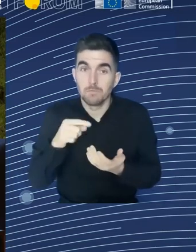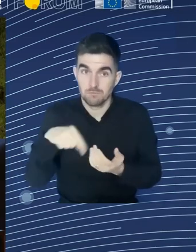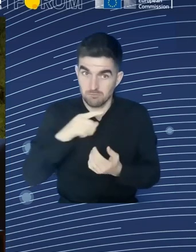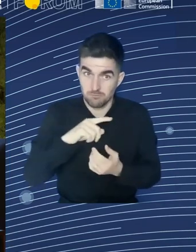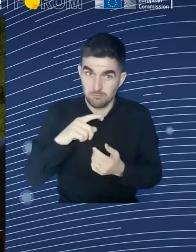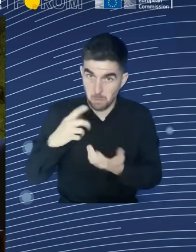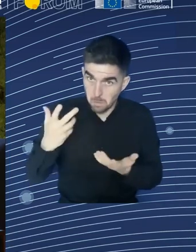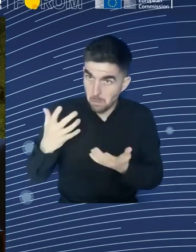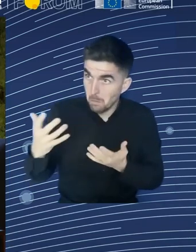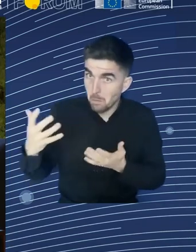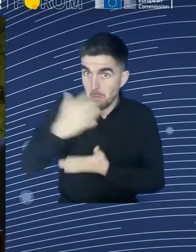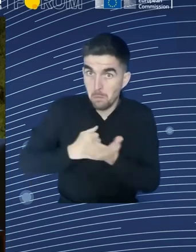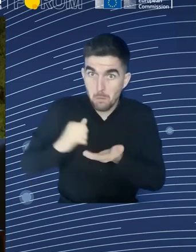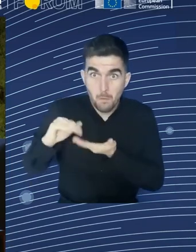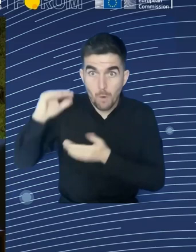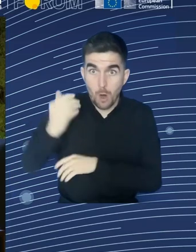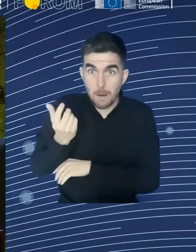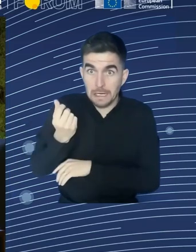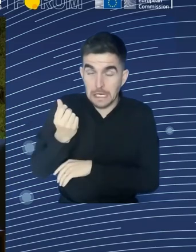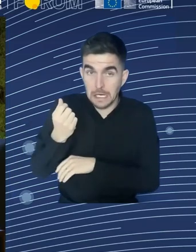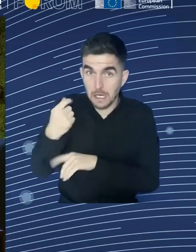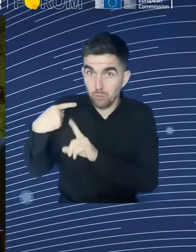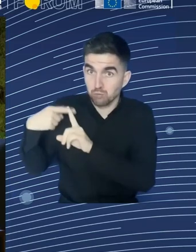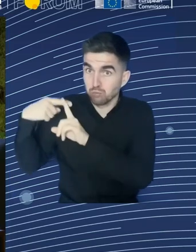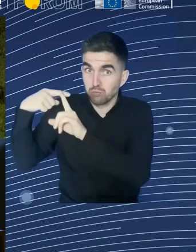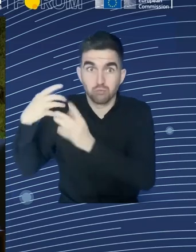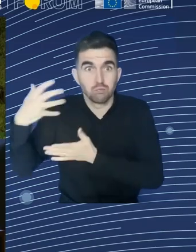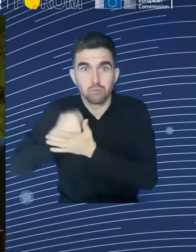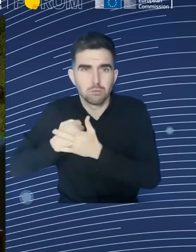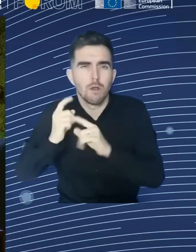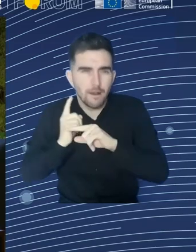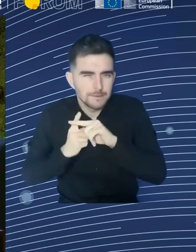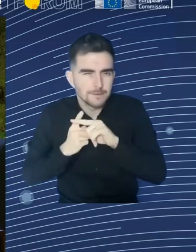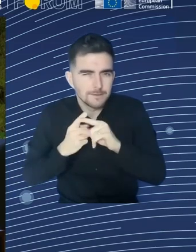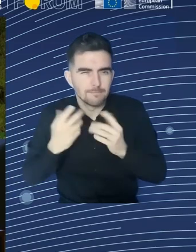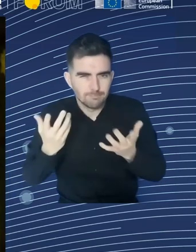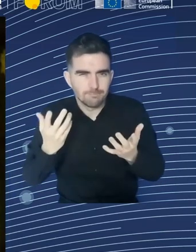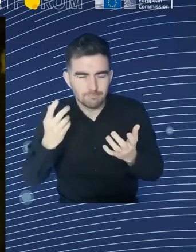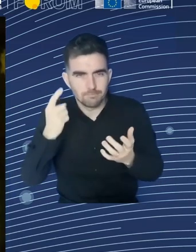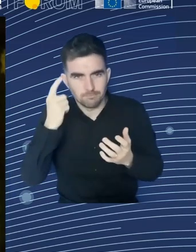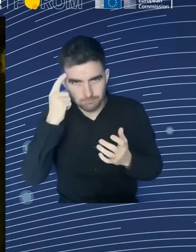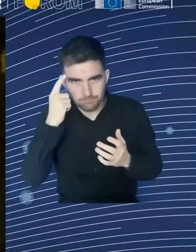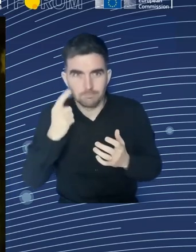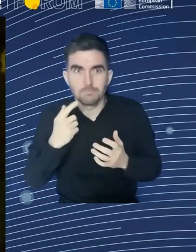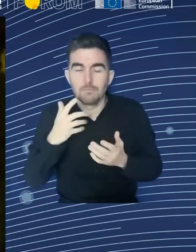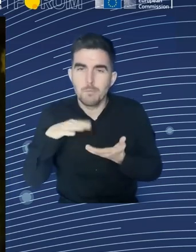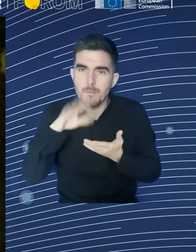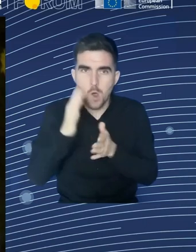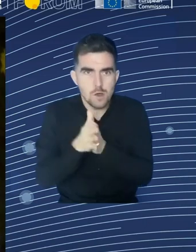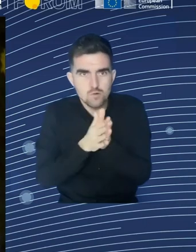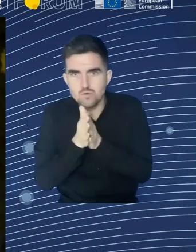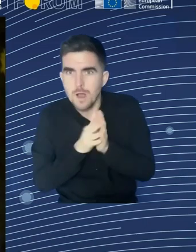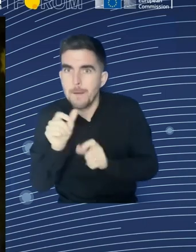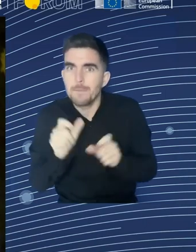goals that are really important for the betterness of our society. It is not only